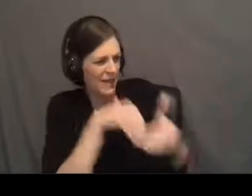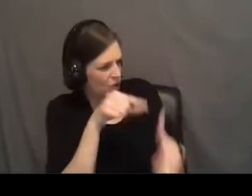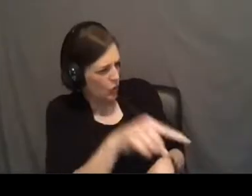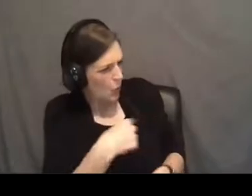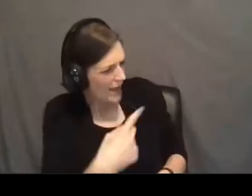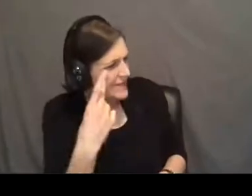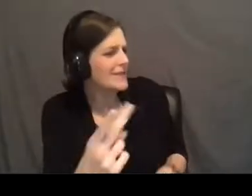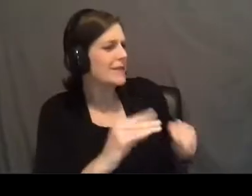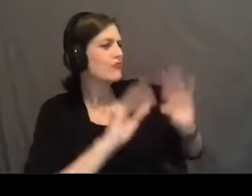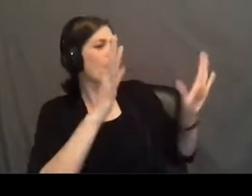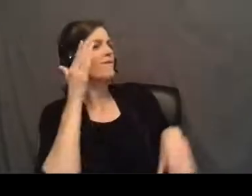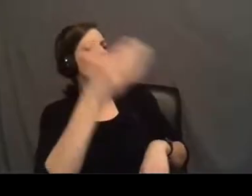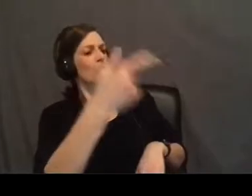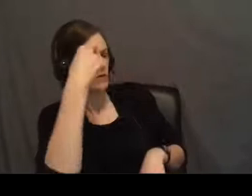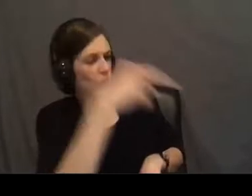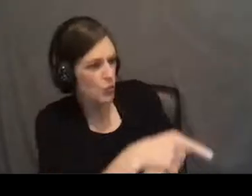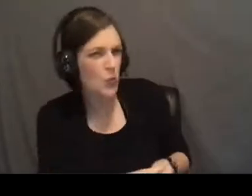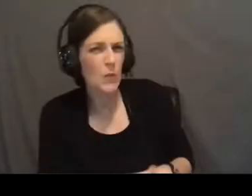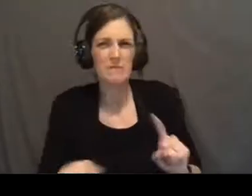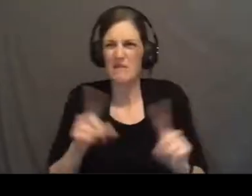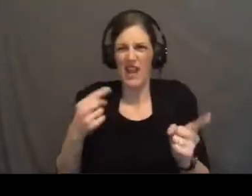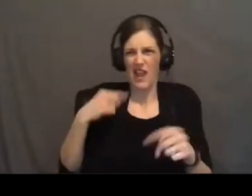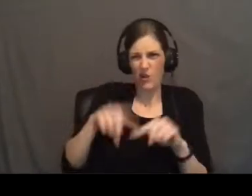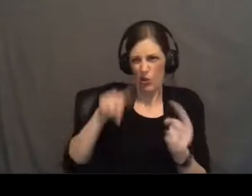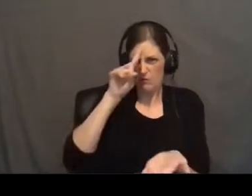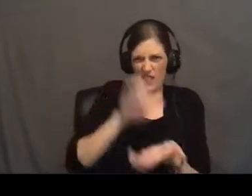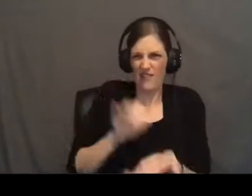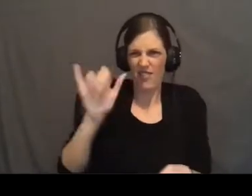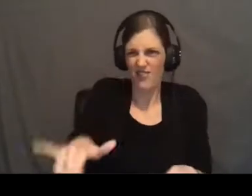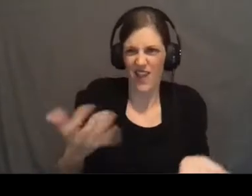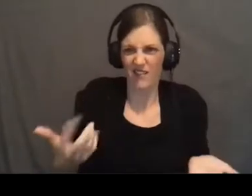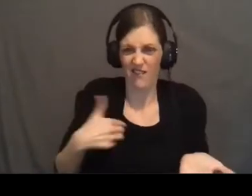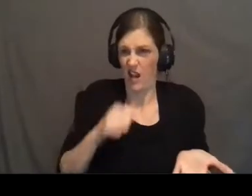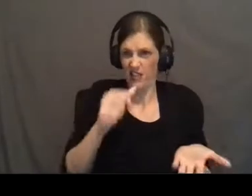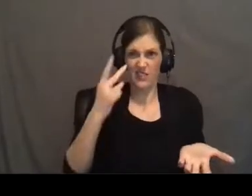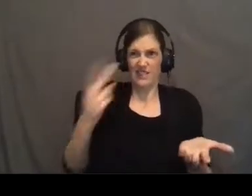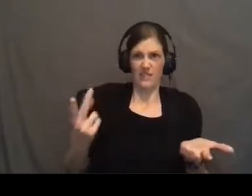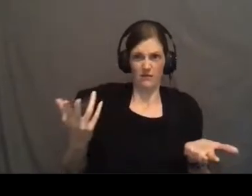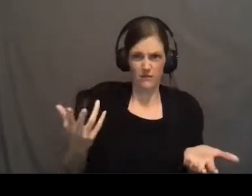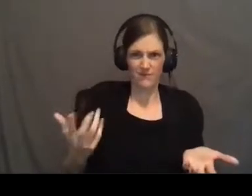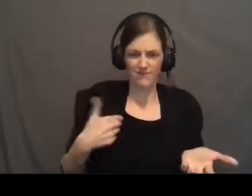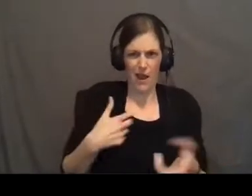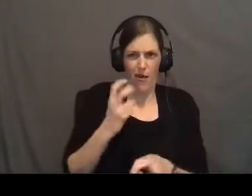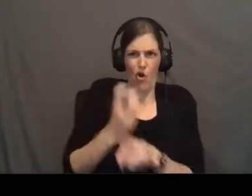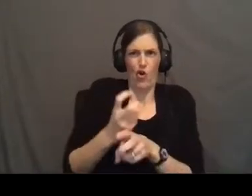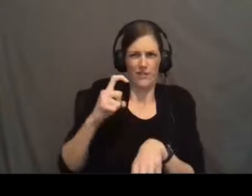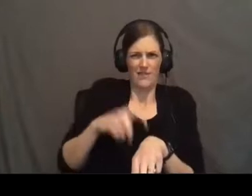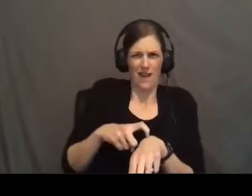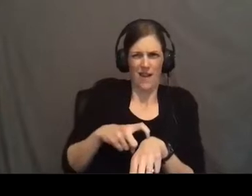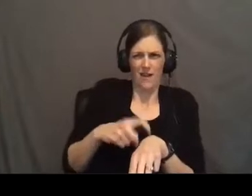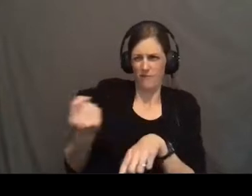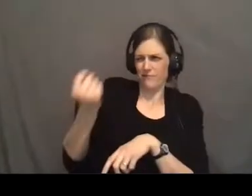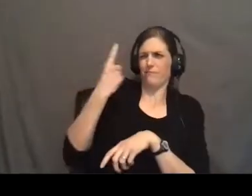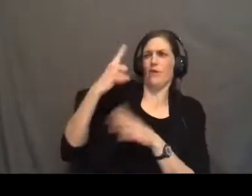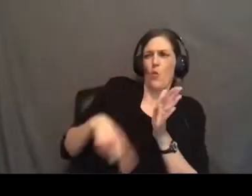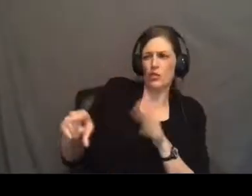I see a bright future for you, but I couldn't believe it. Like, I didn't see it, and, like, I had a hard time grabbing hold of what she